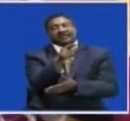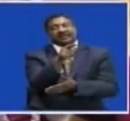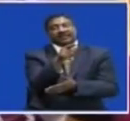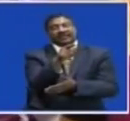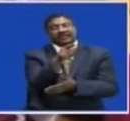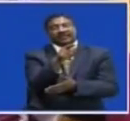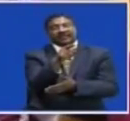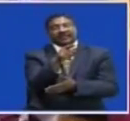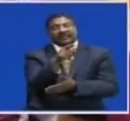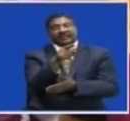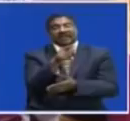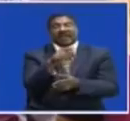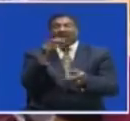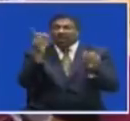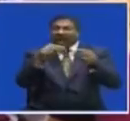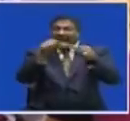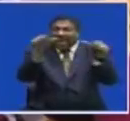can come into an area which is insecure